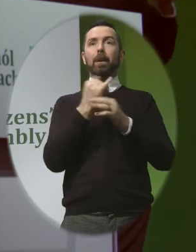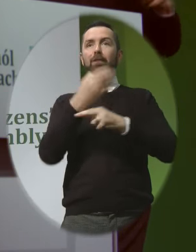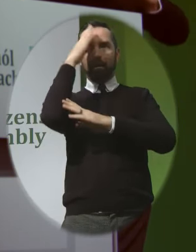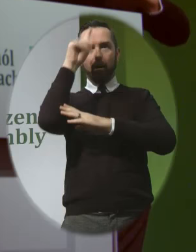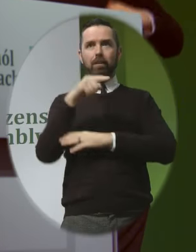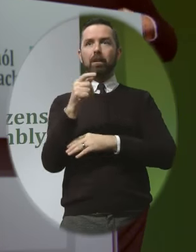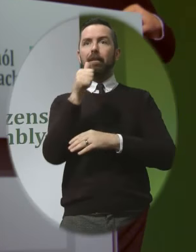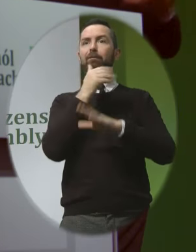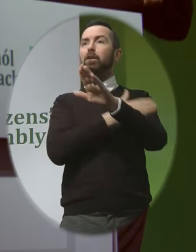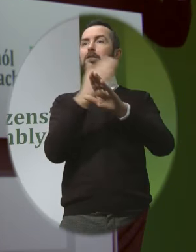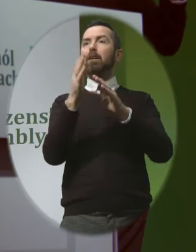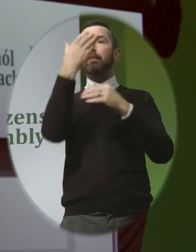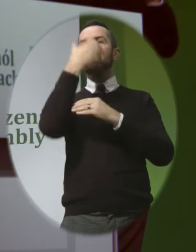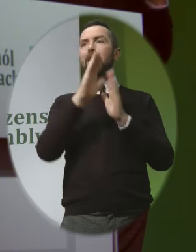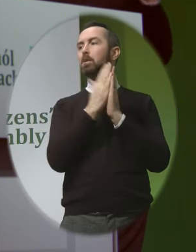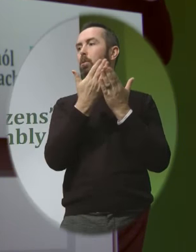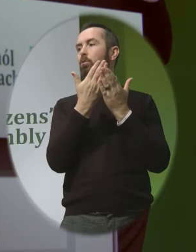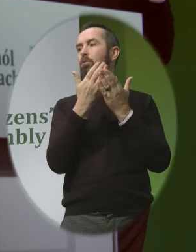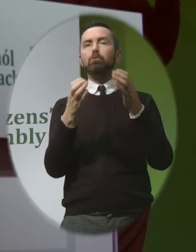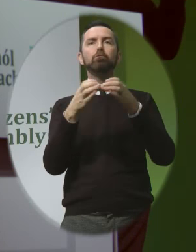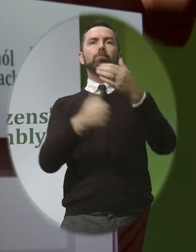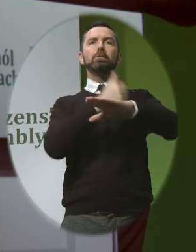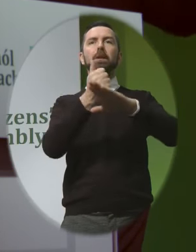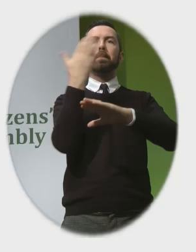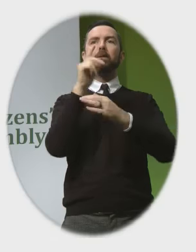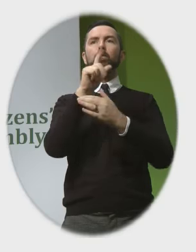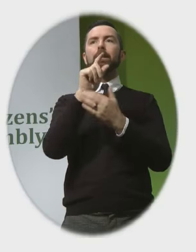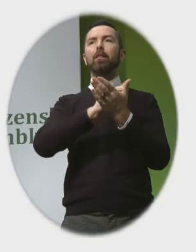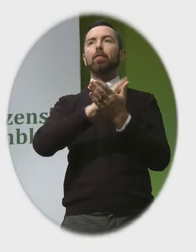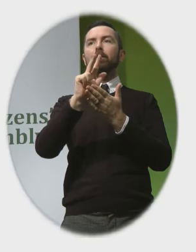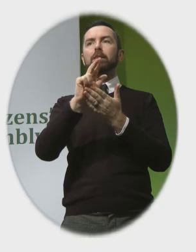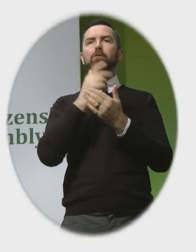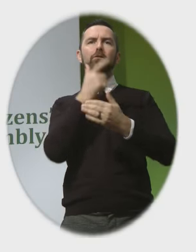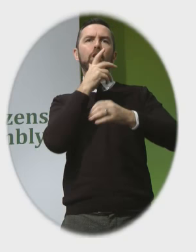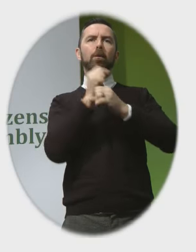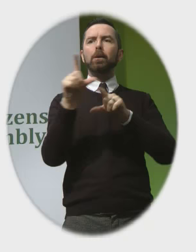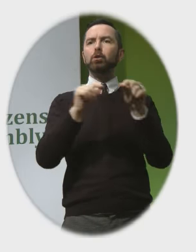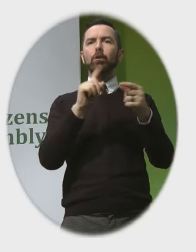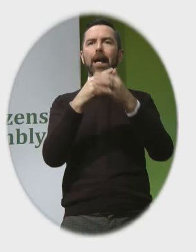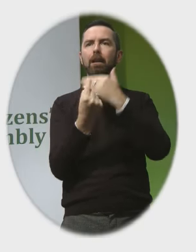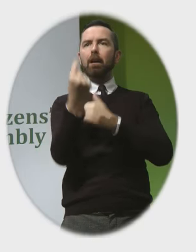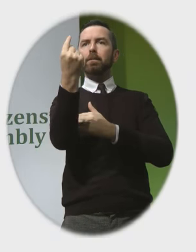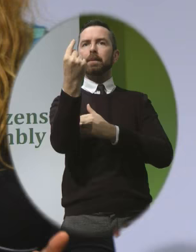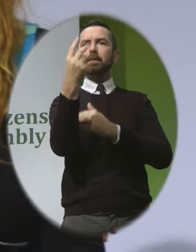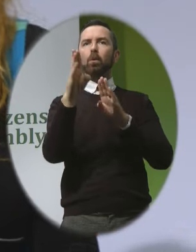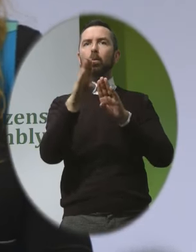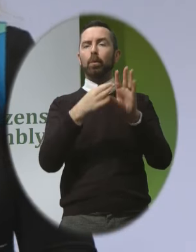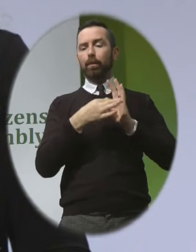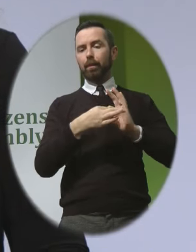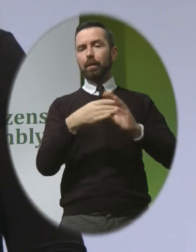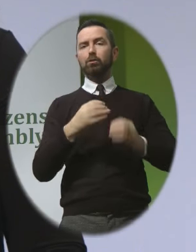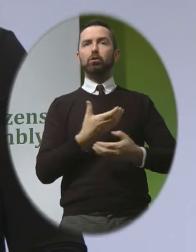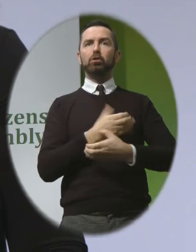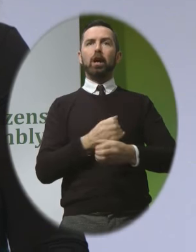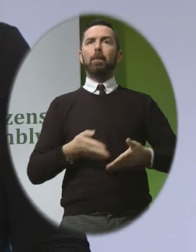Facebook group set up in 2013 to discuss issues around choice and autonomy in pregnancy and childbirth and we developed